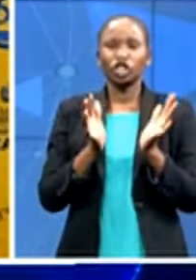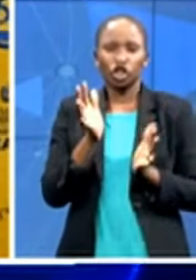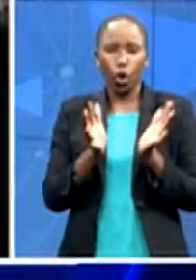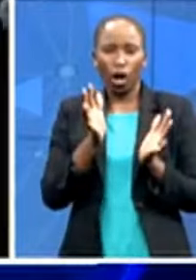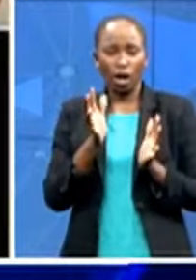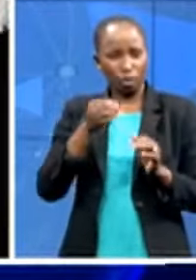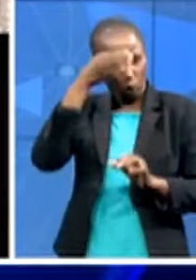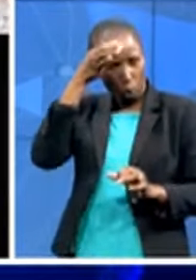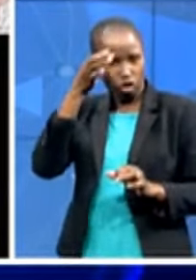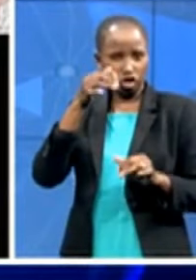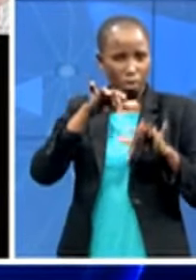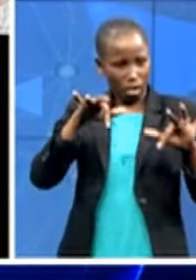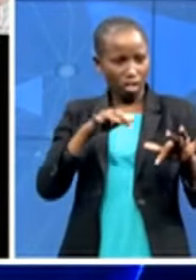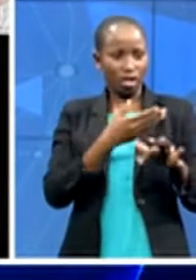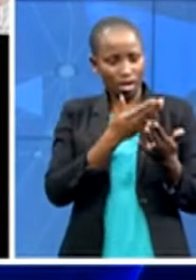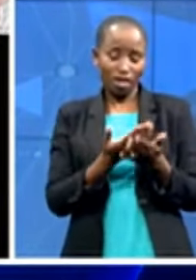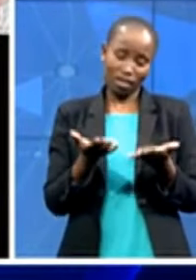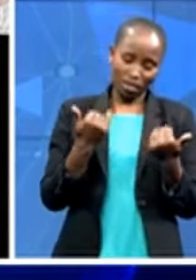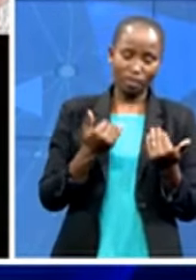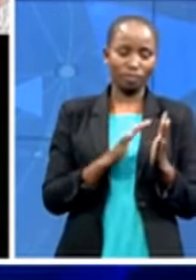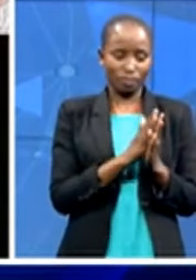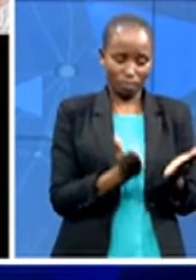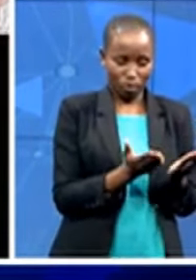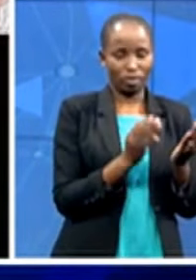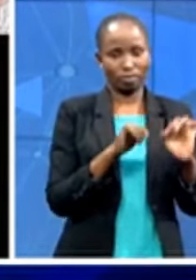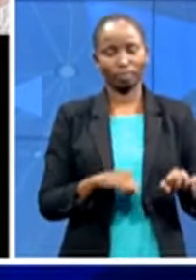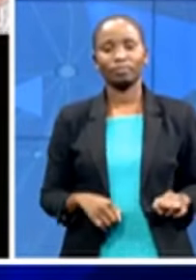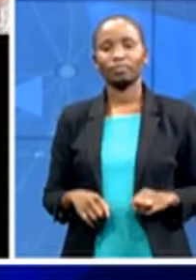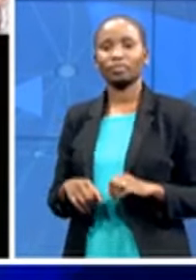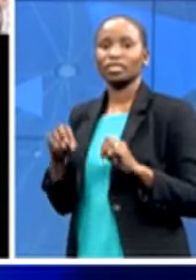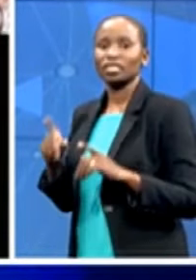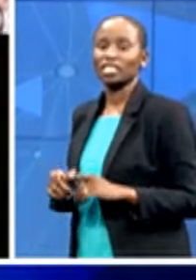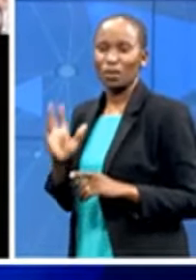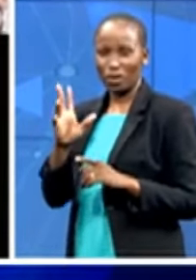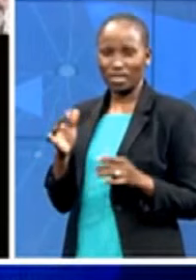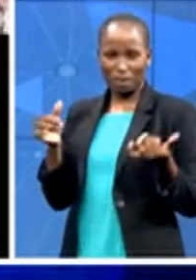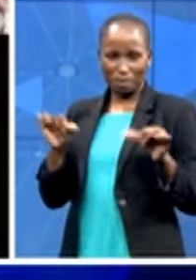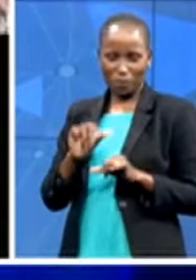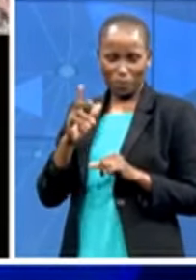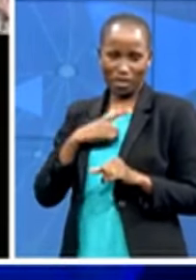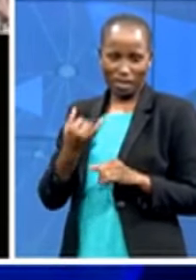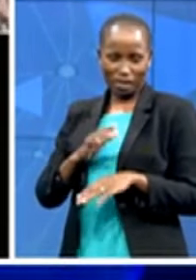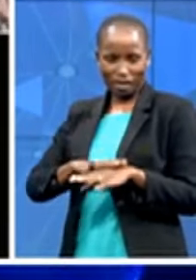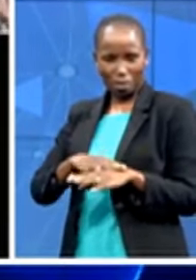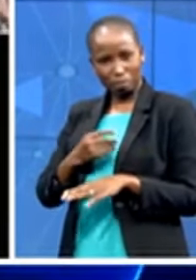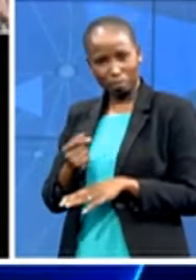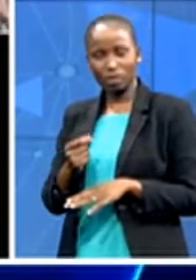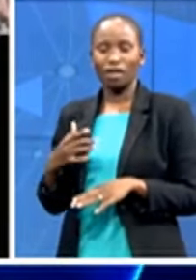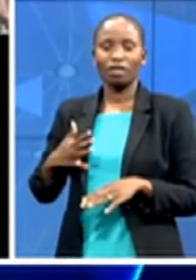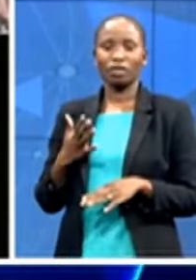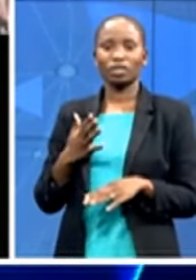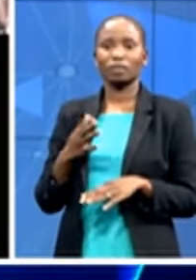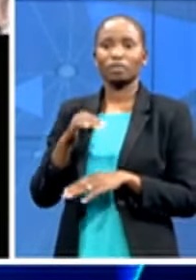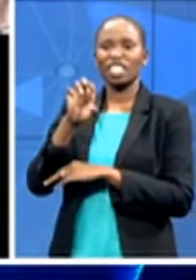to come in there because we're counting down the minutes now and i just want to bring in dr elia soff and just quickly tell us about the work you've been